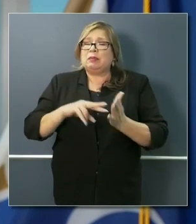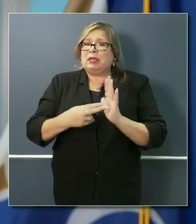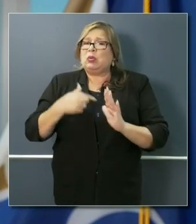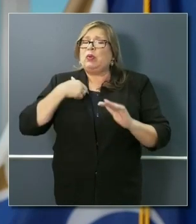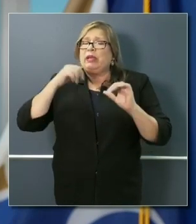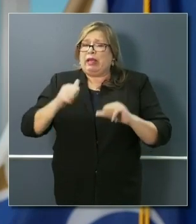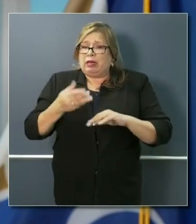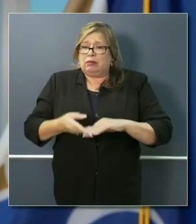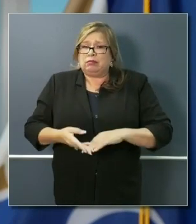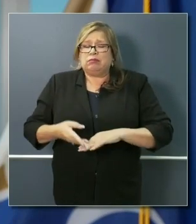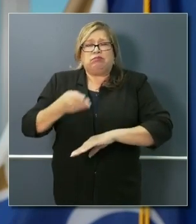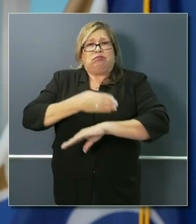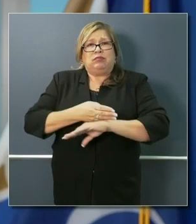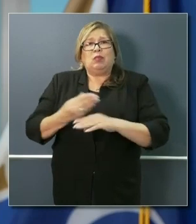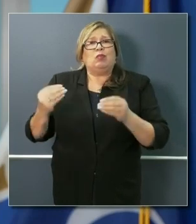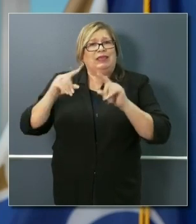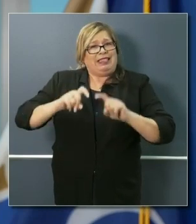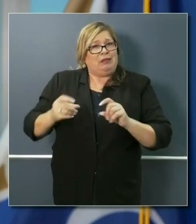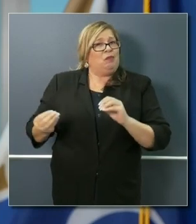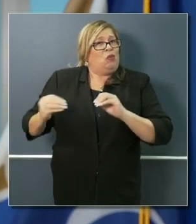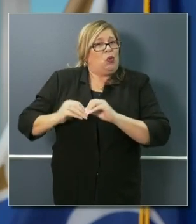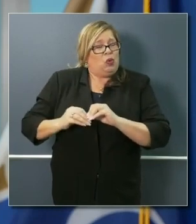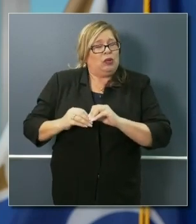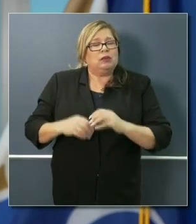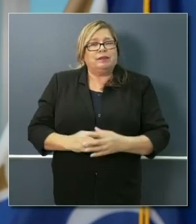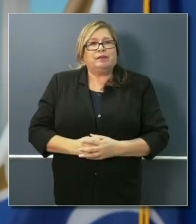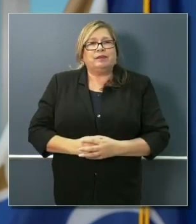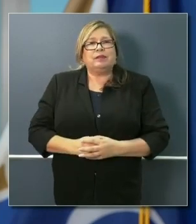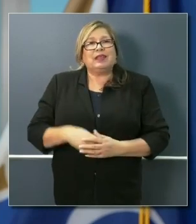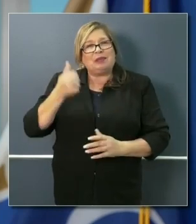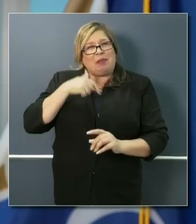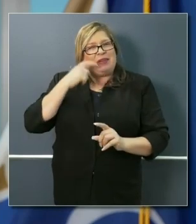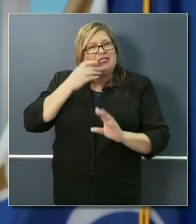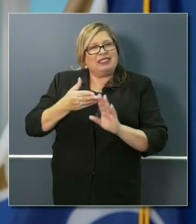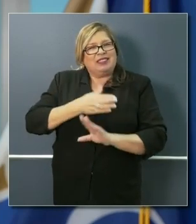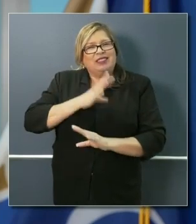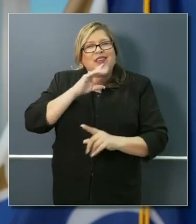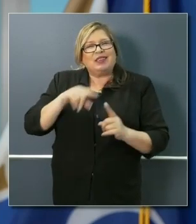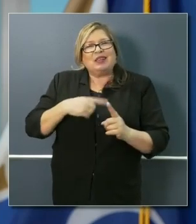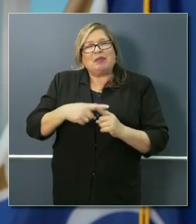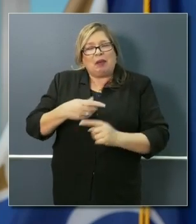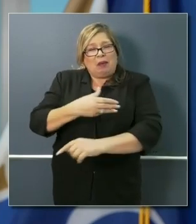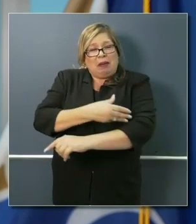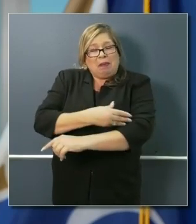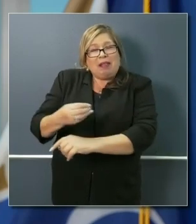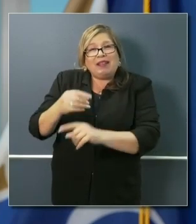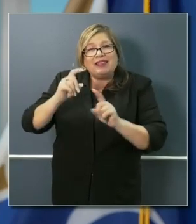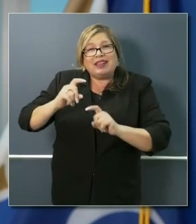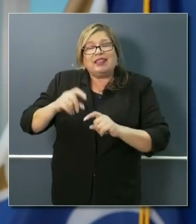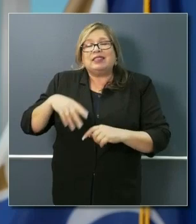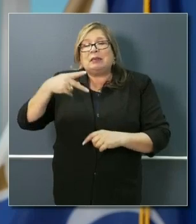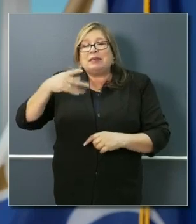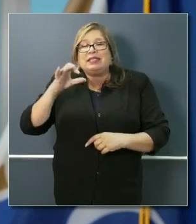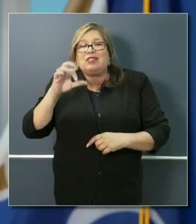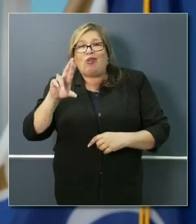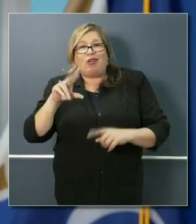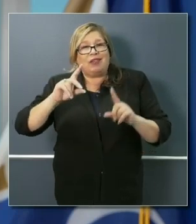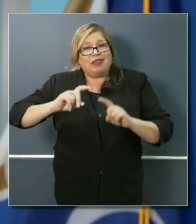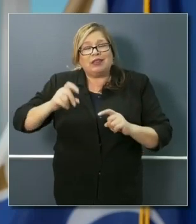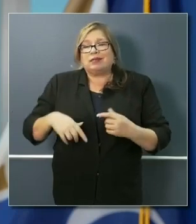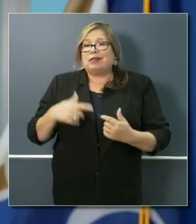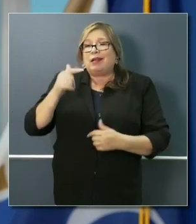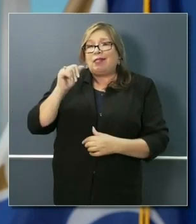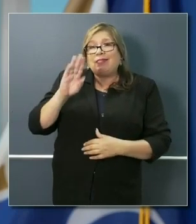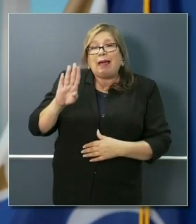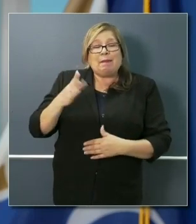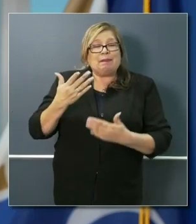tests in the state of California. And there's a reason I spoke about serology, blood-based tests, and the PCR tests, and these